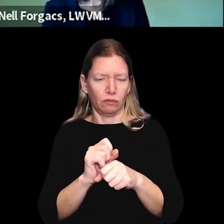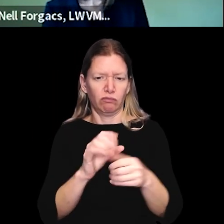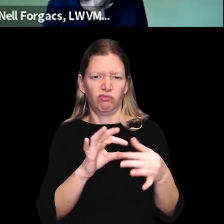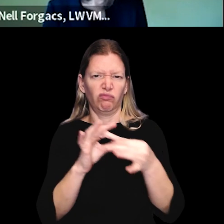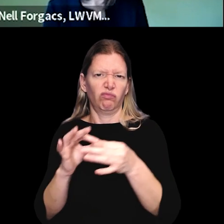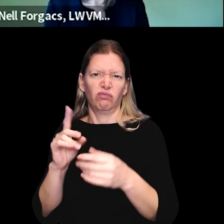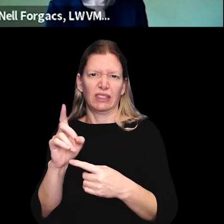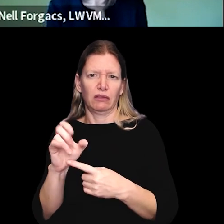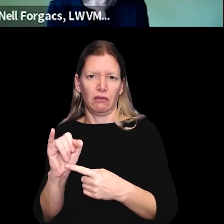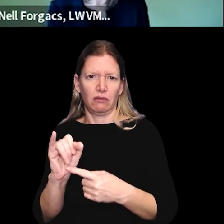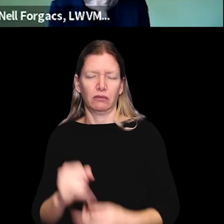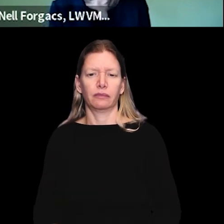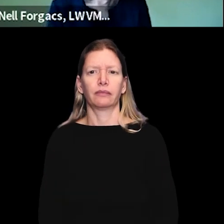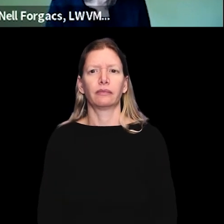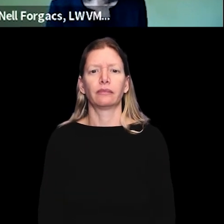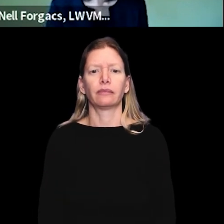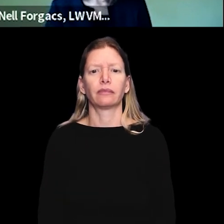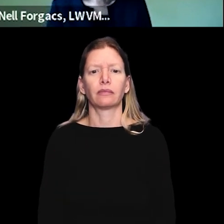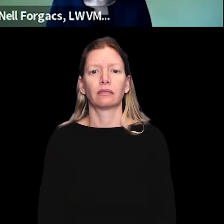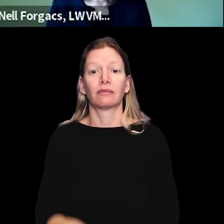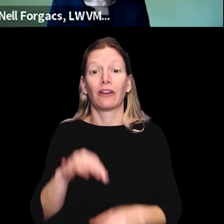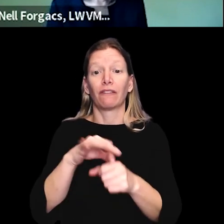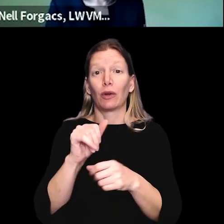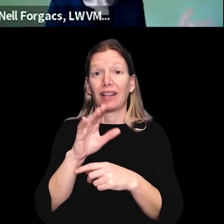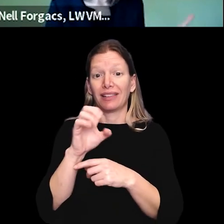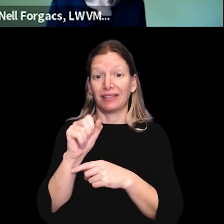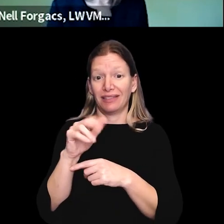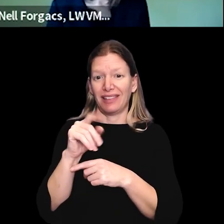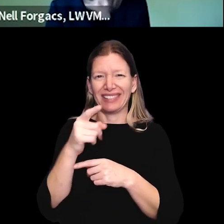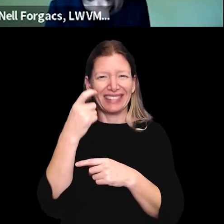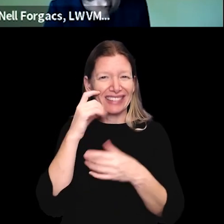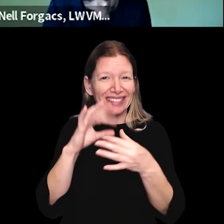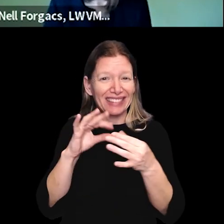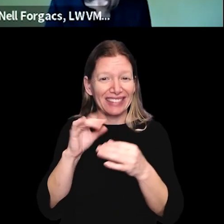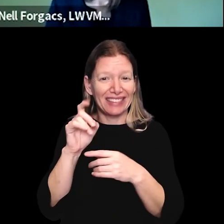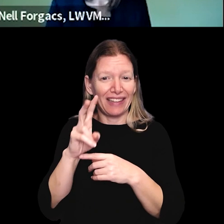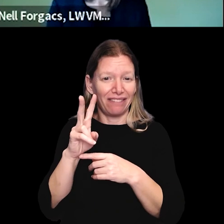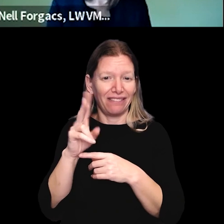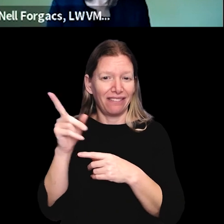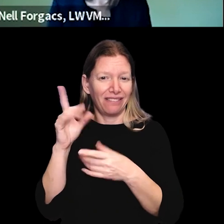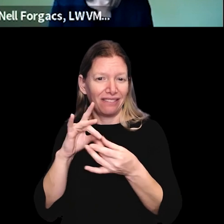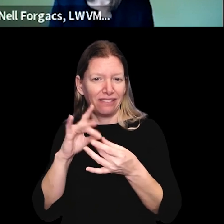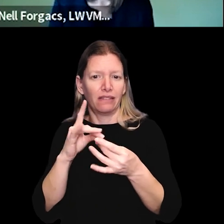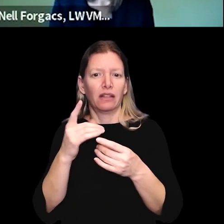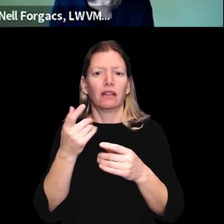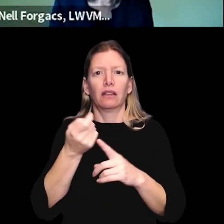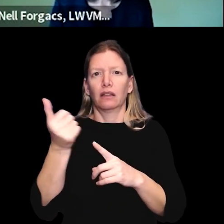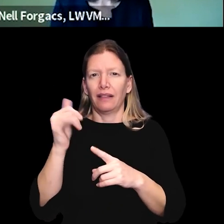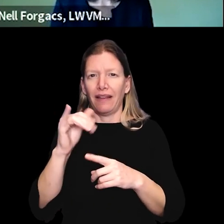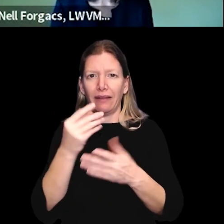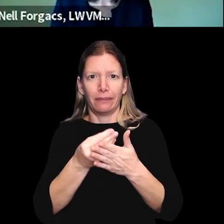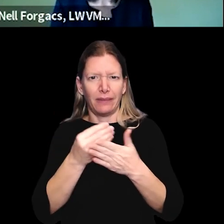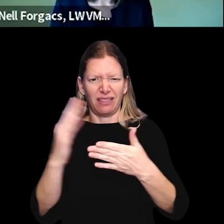As it relates to DEI, the Voting Access Act, which you heard about from DEV, eliminating the wage gap,